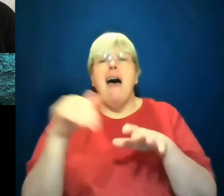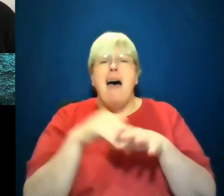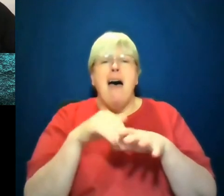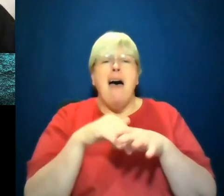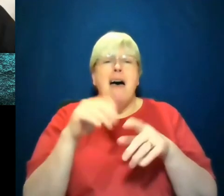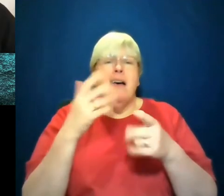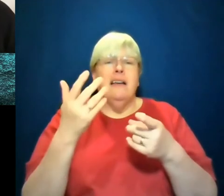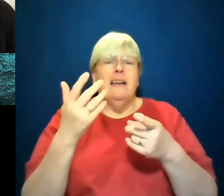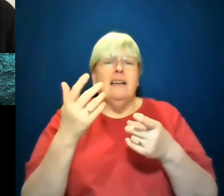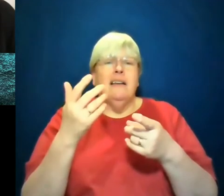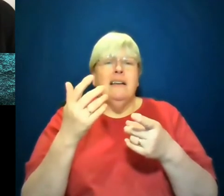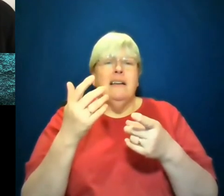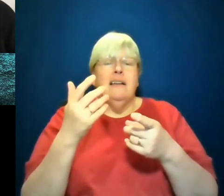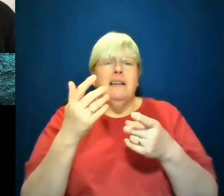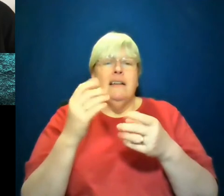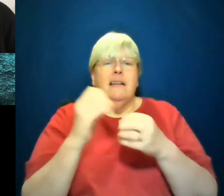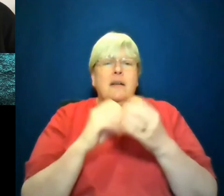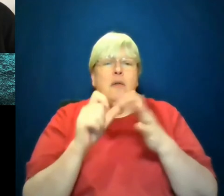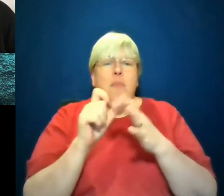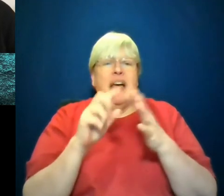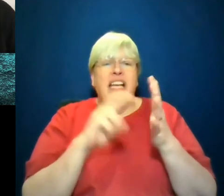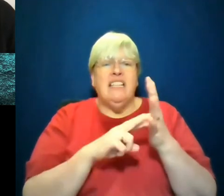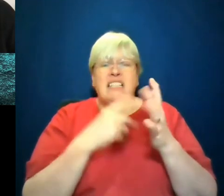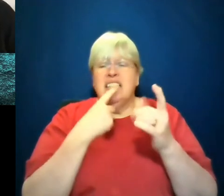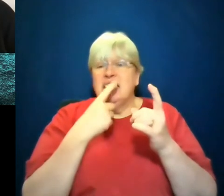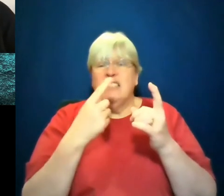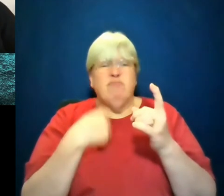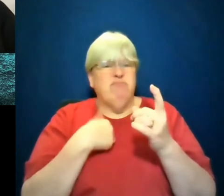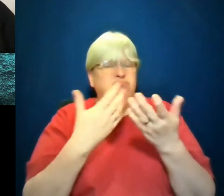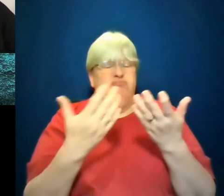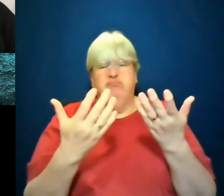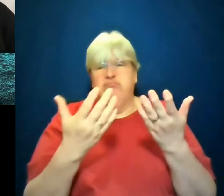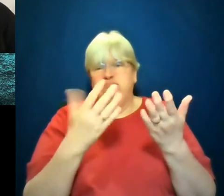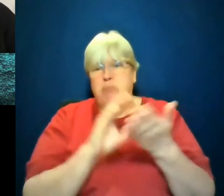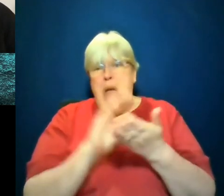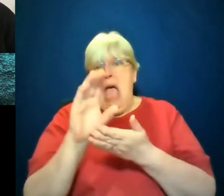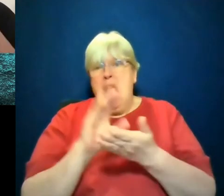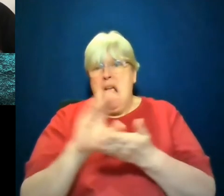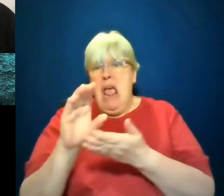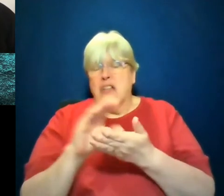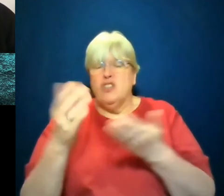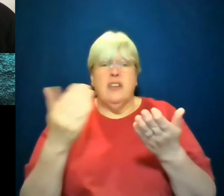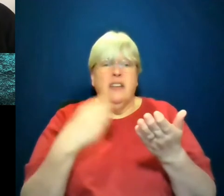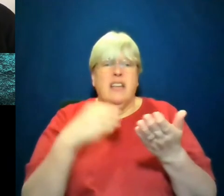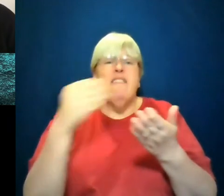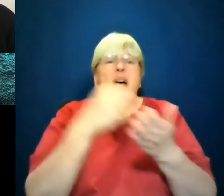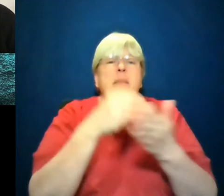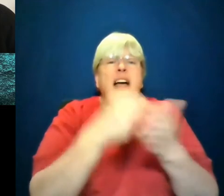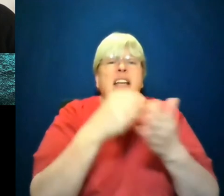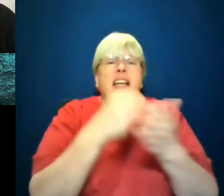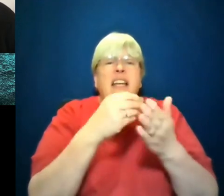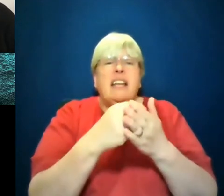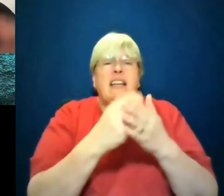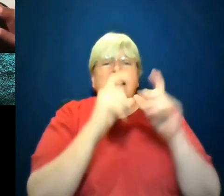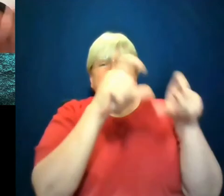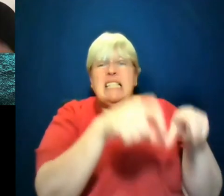Biden does this one point whatever trillion dollar stimulus package, when people get the money that they need to stay at home